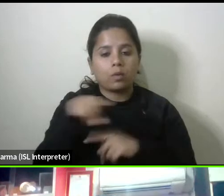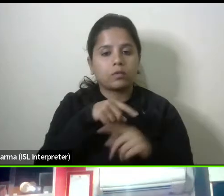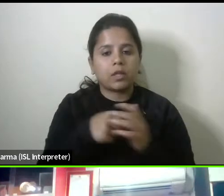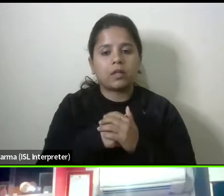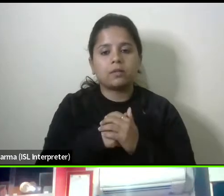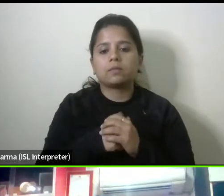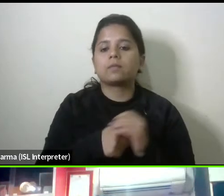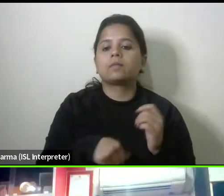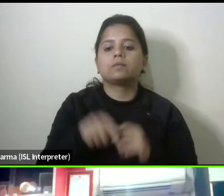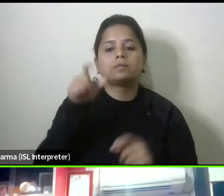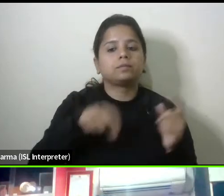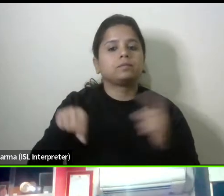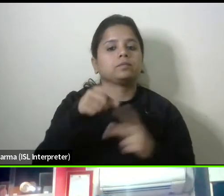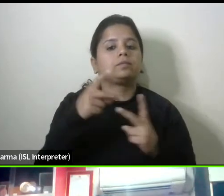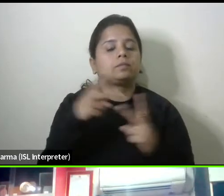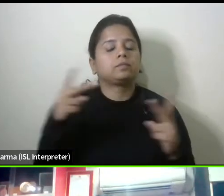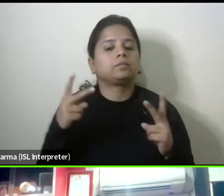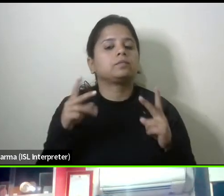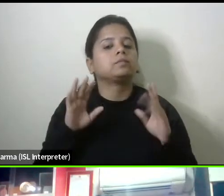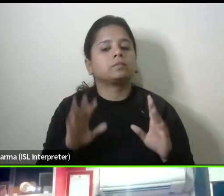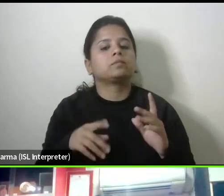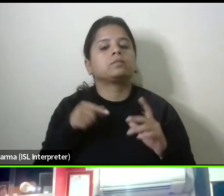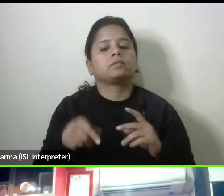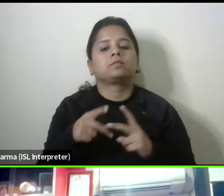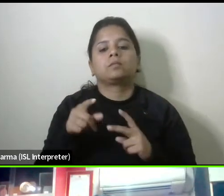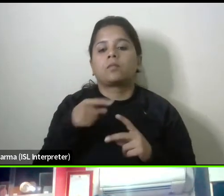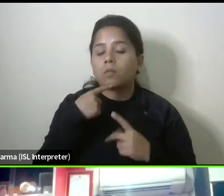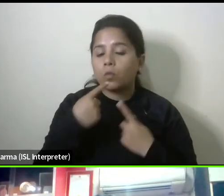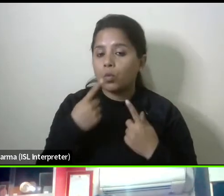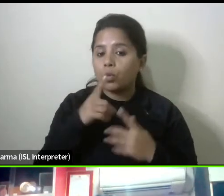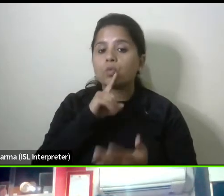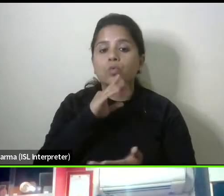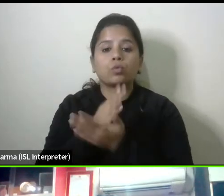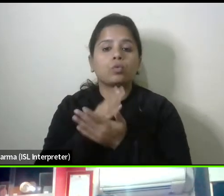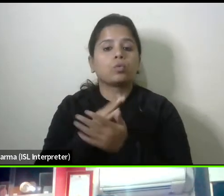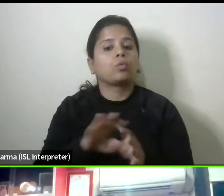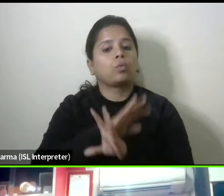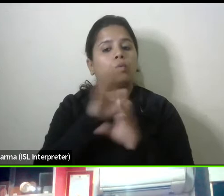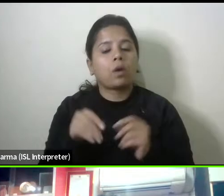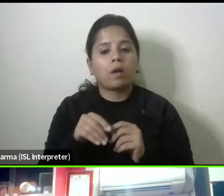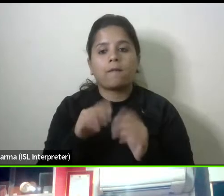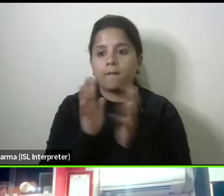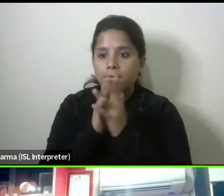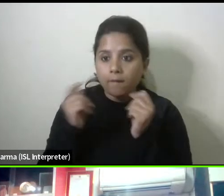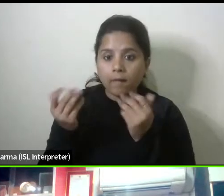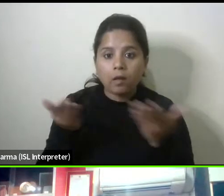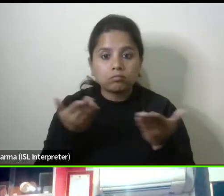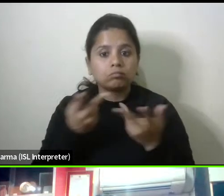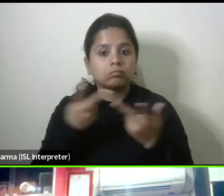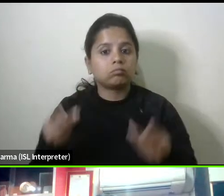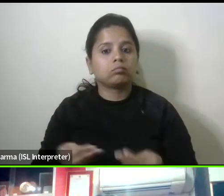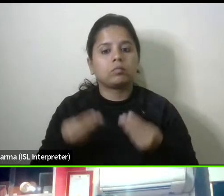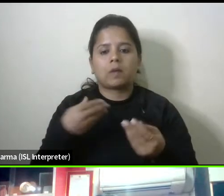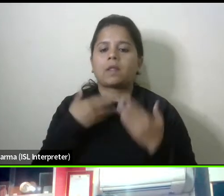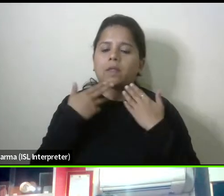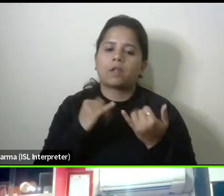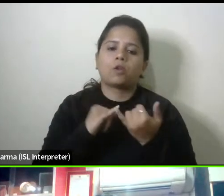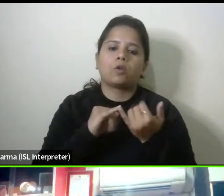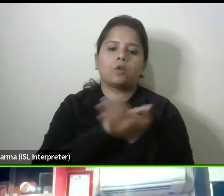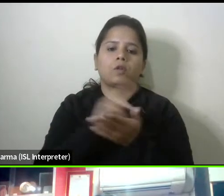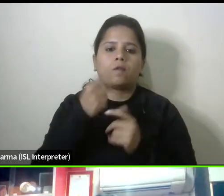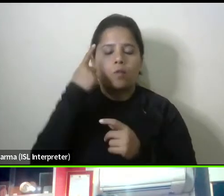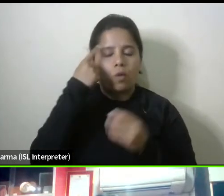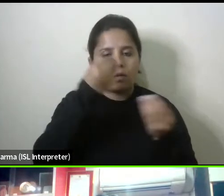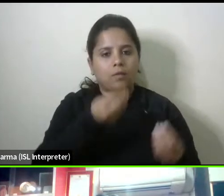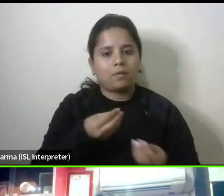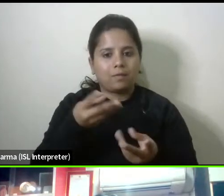the uh uh the stakeholder was ensuring that all uh facilities are accessible and thank you shivani for endorsing it as